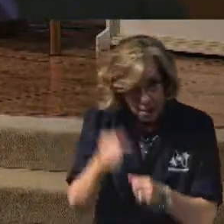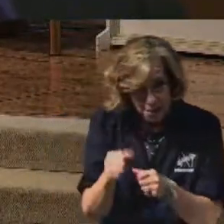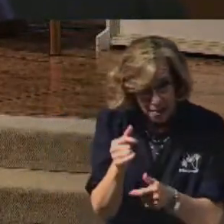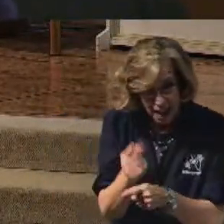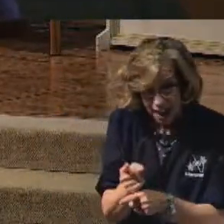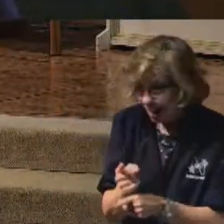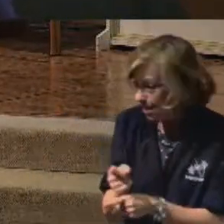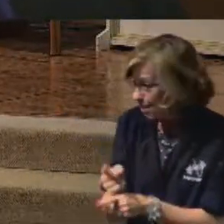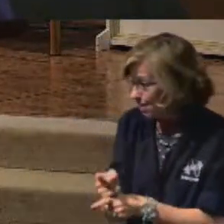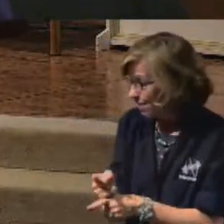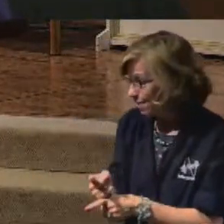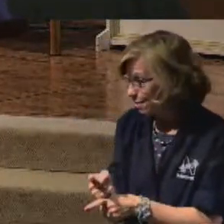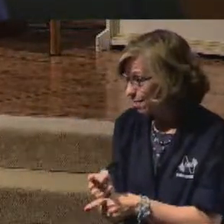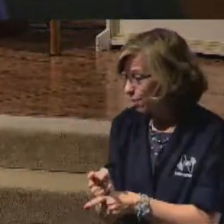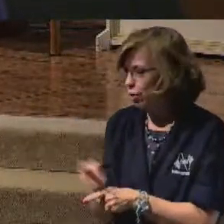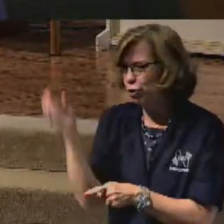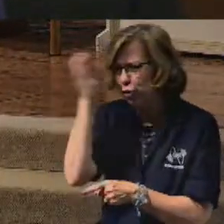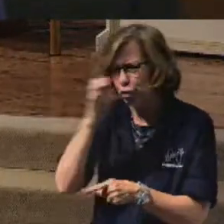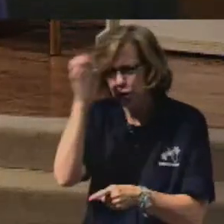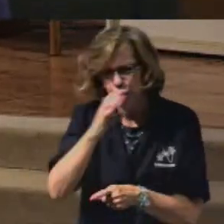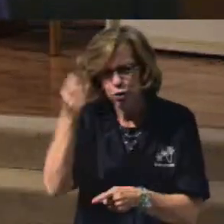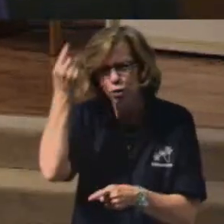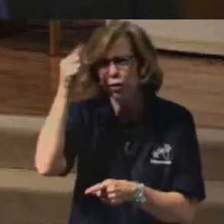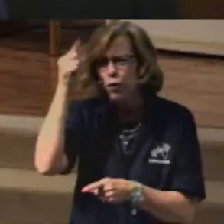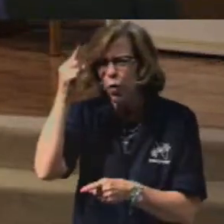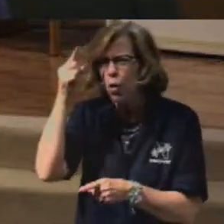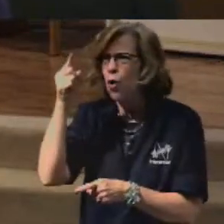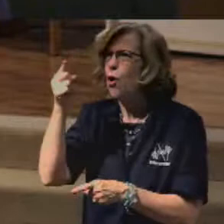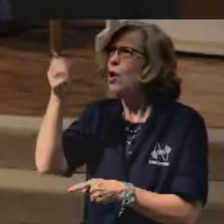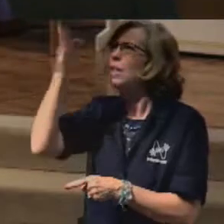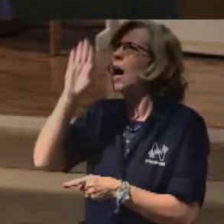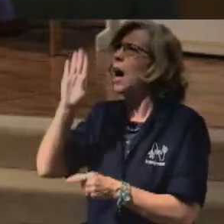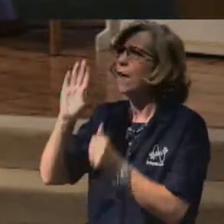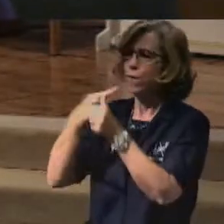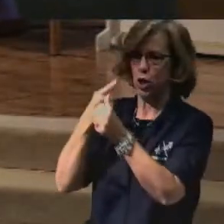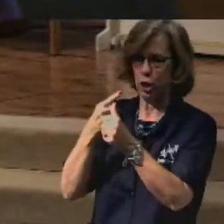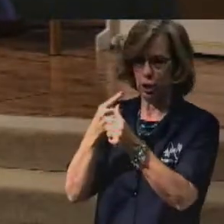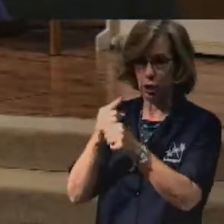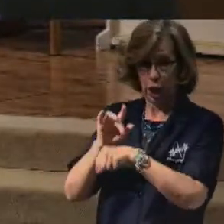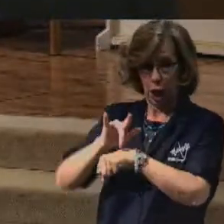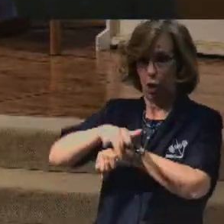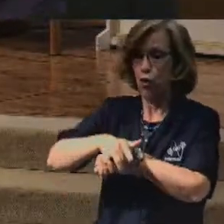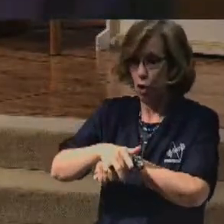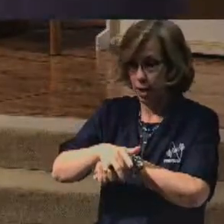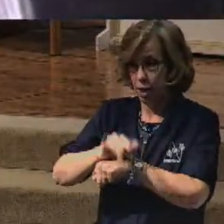Seek. Seek earnestly. Seek early. First.